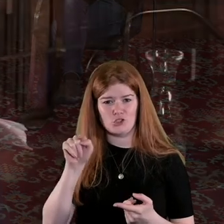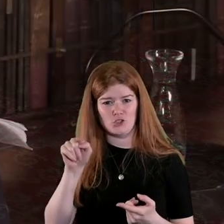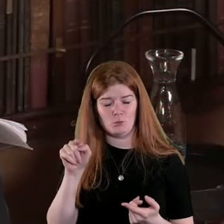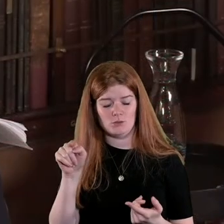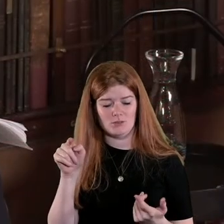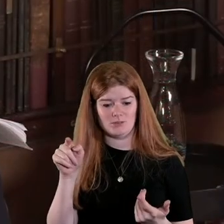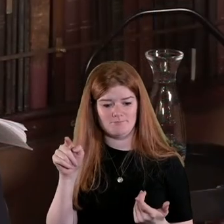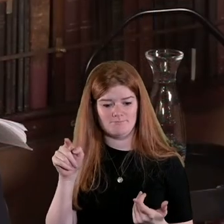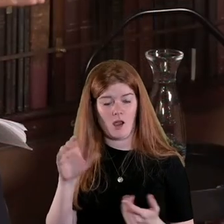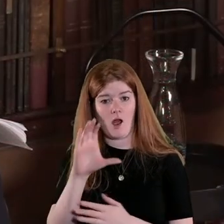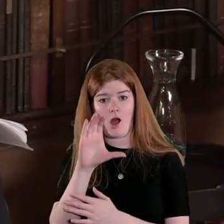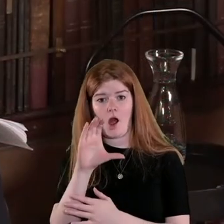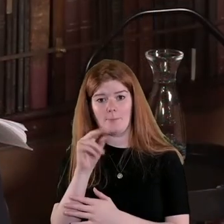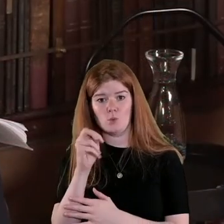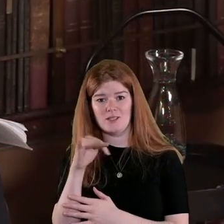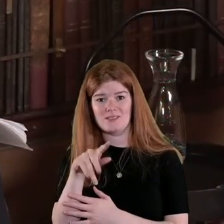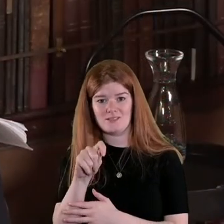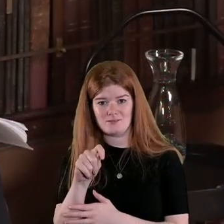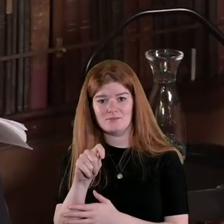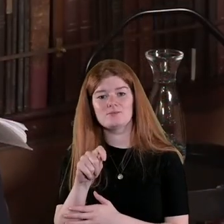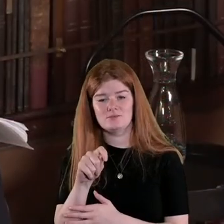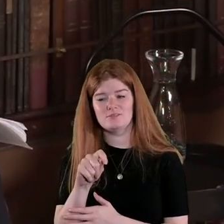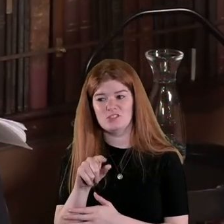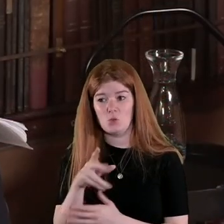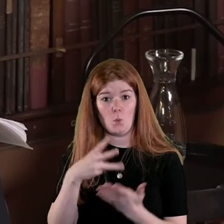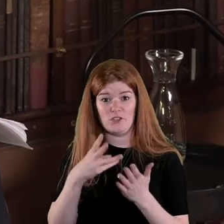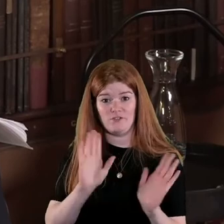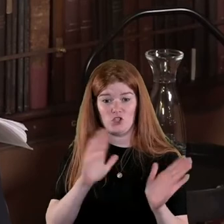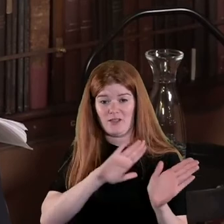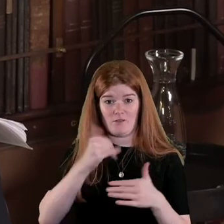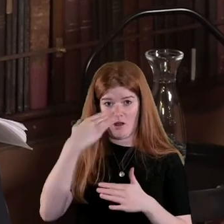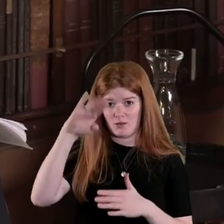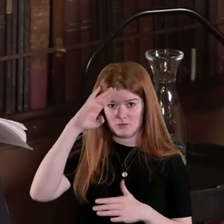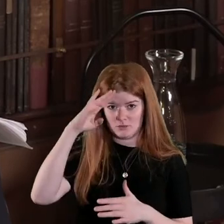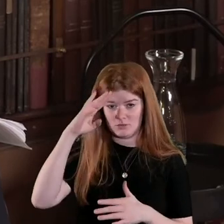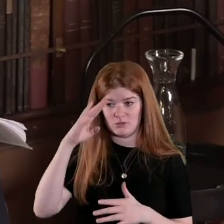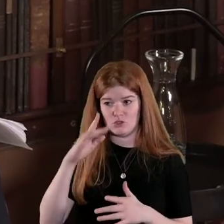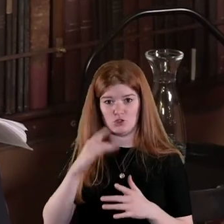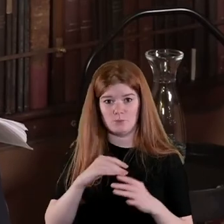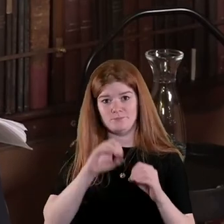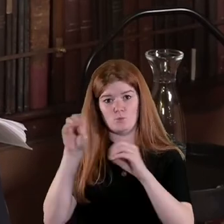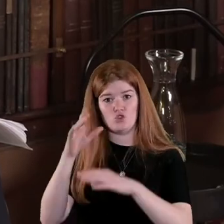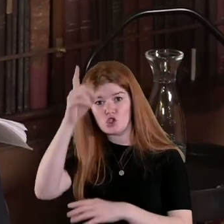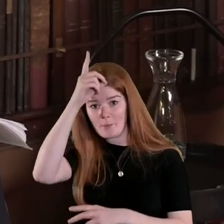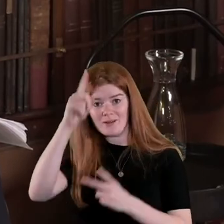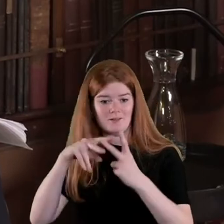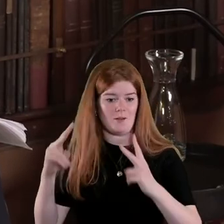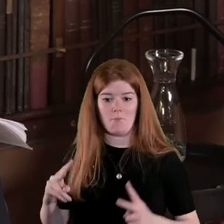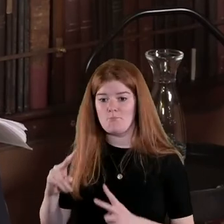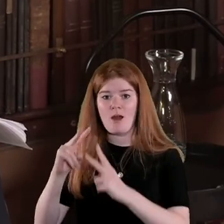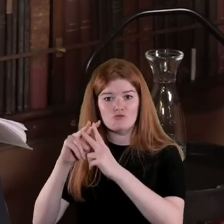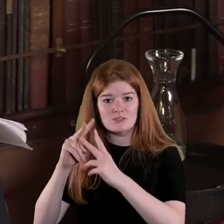a communist after she left Ireland she lived in Germany she lived in Paris